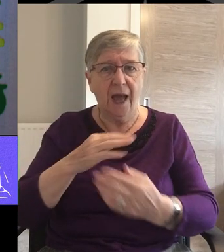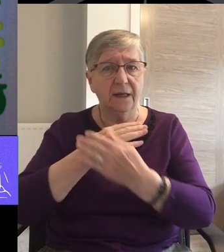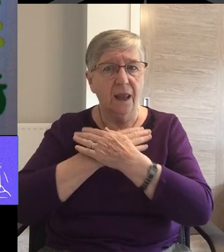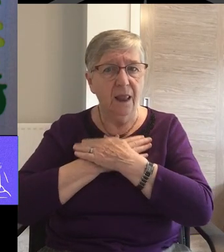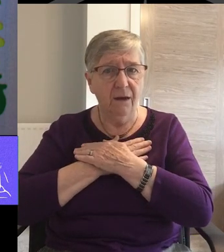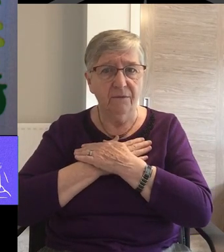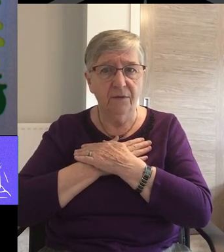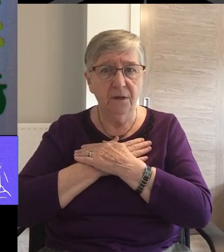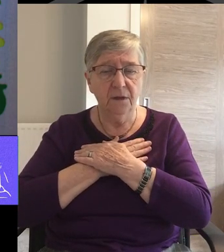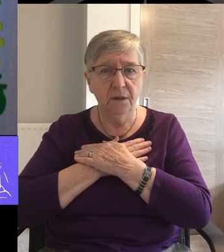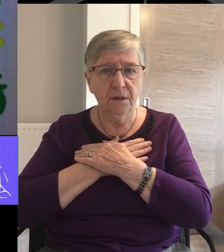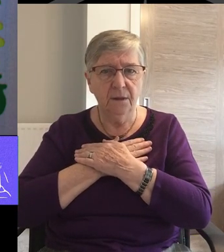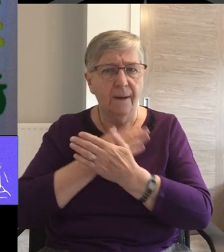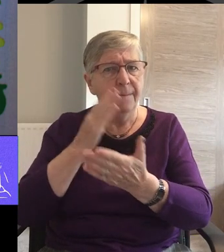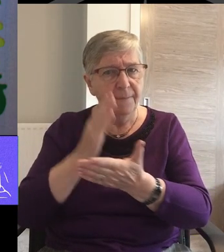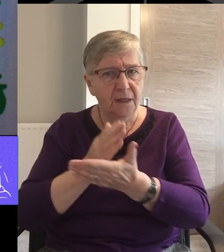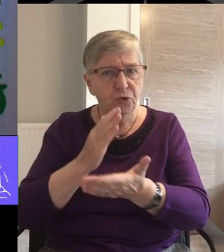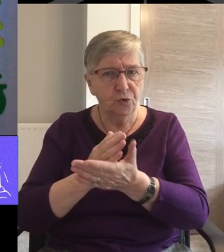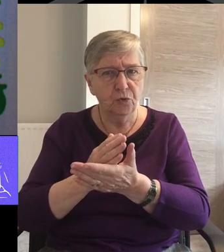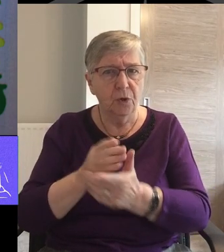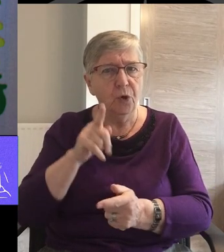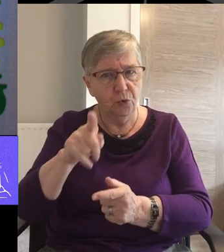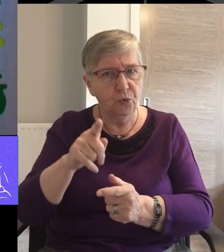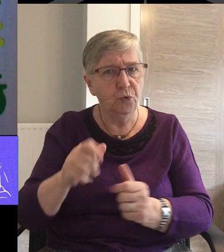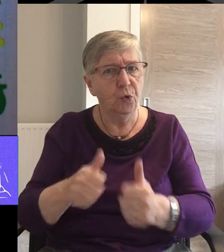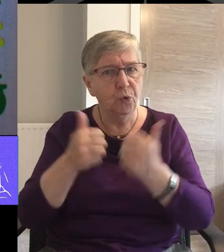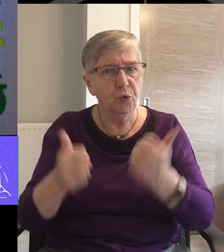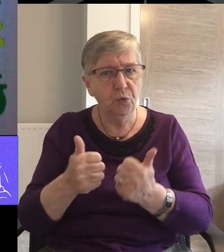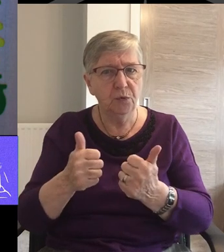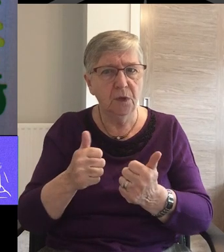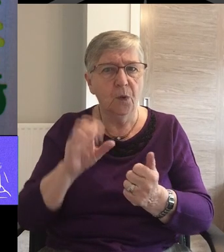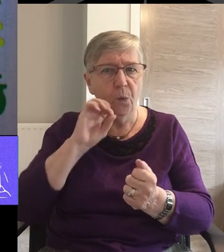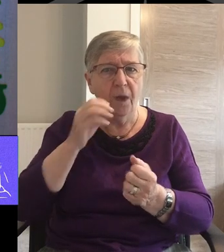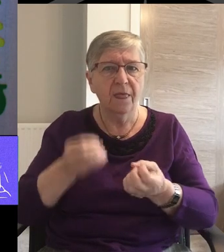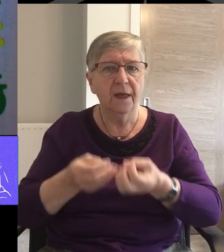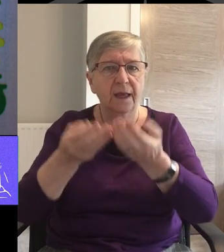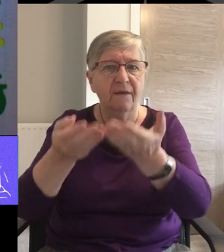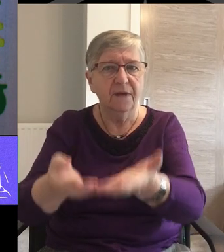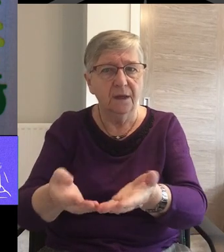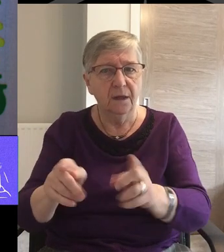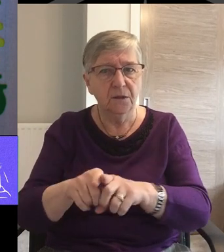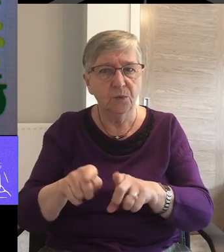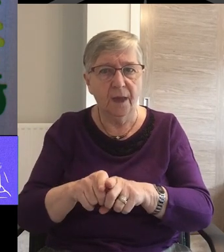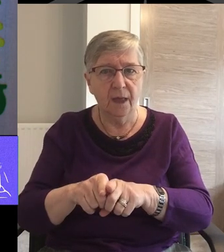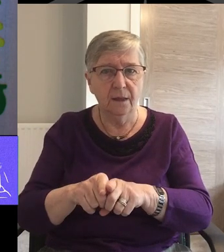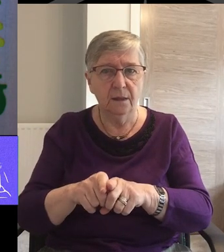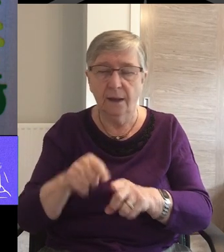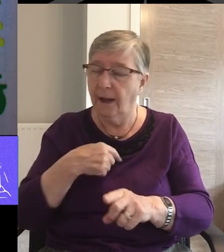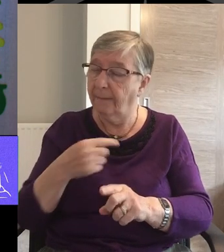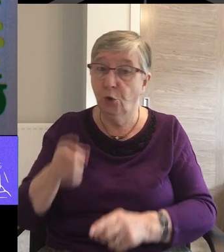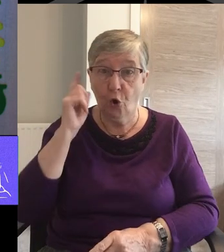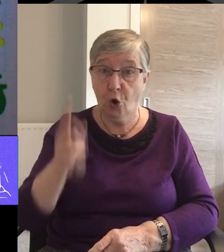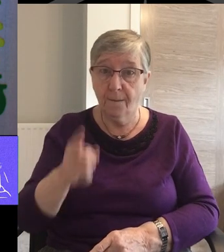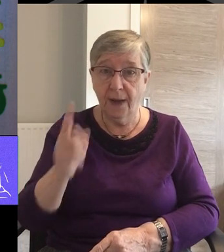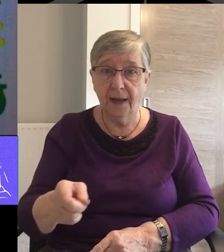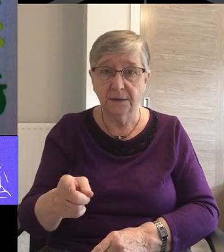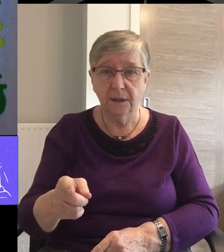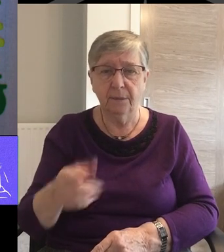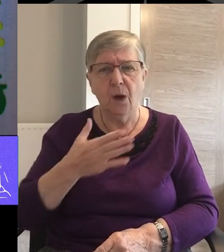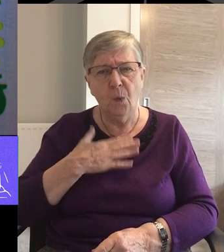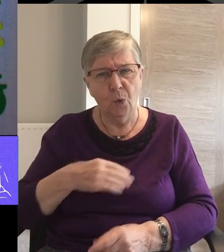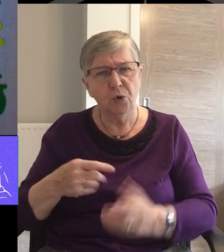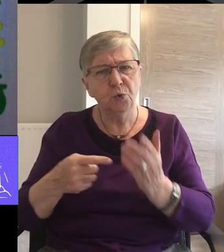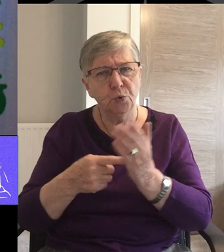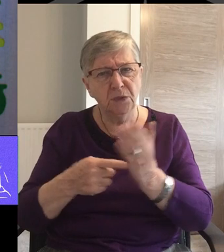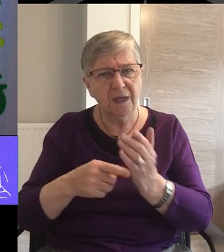kindled in you See that you also excel in this grace of giving I am not commanding you But I want to test